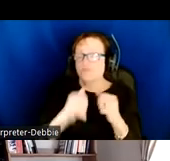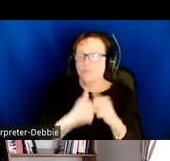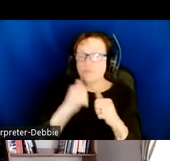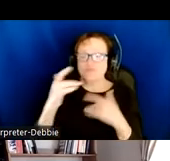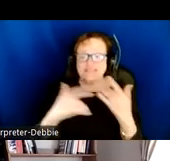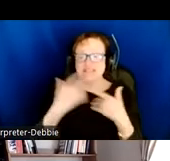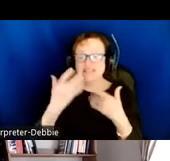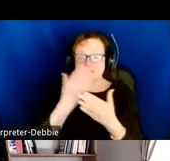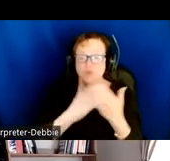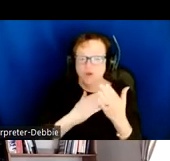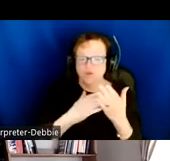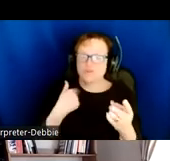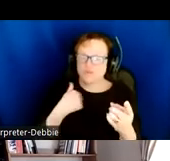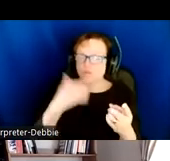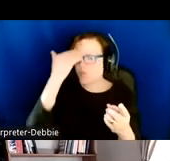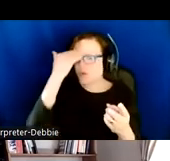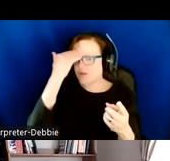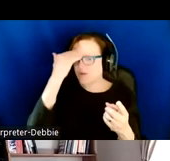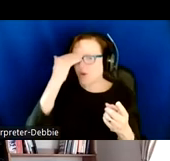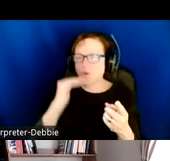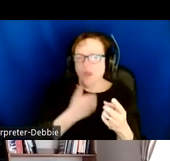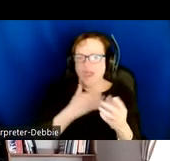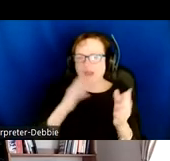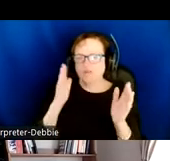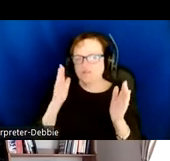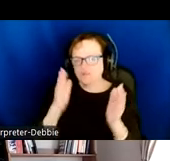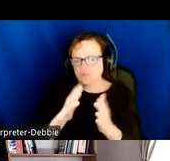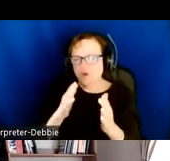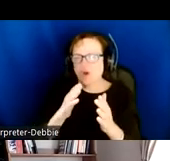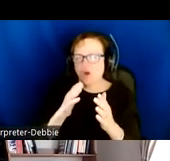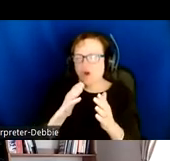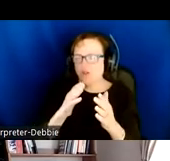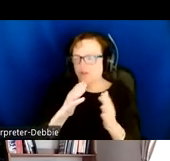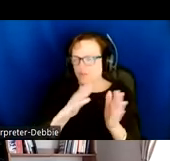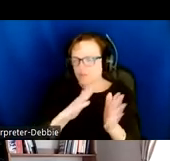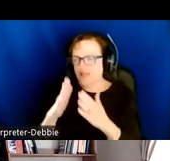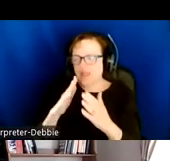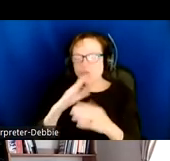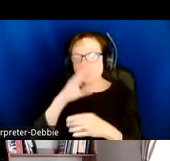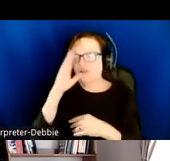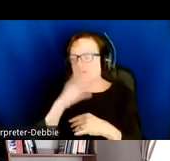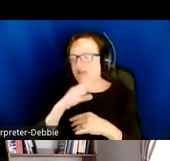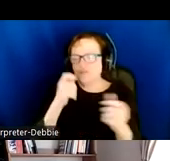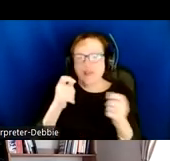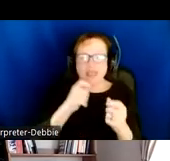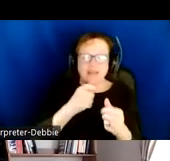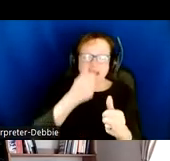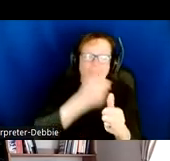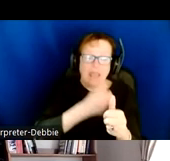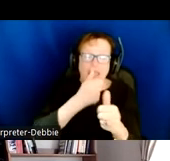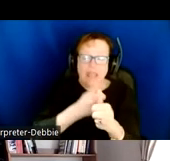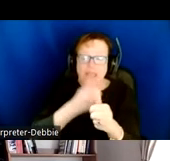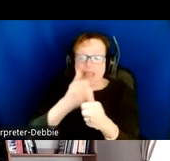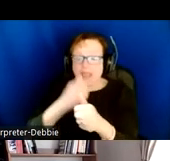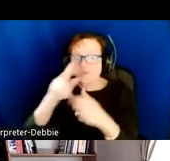because we know that our relatively small research team is never going to be able to handle every type of photo